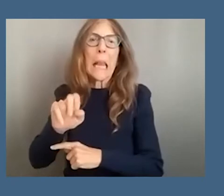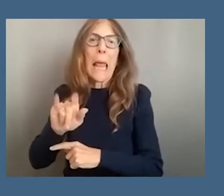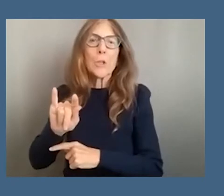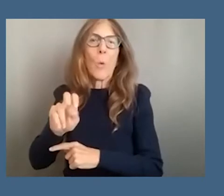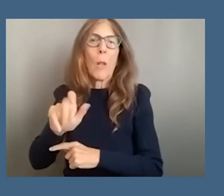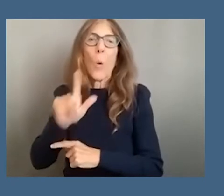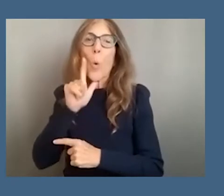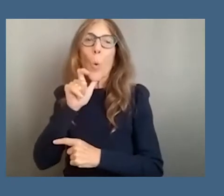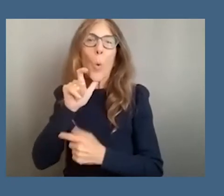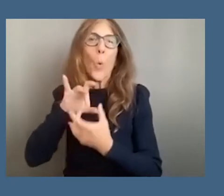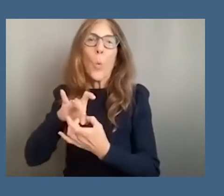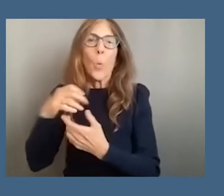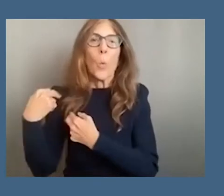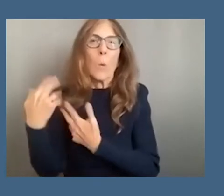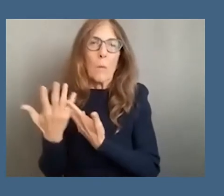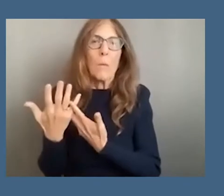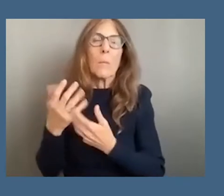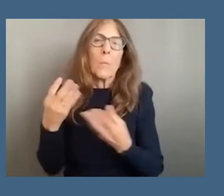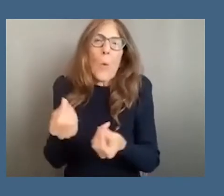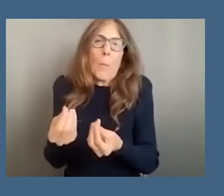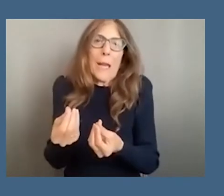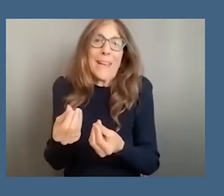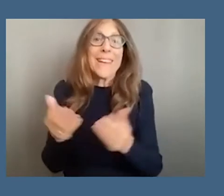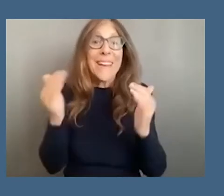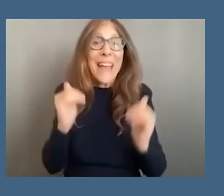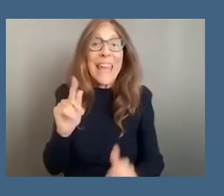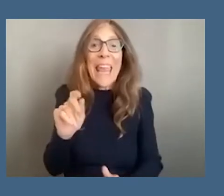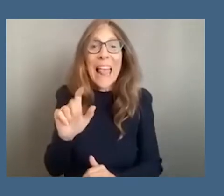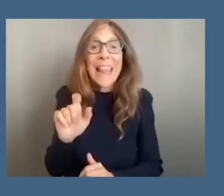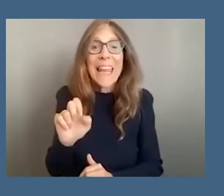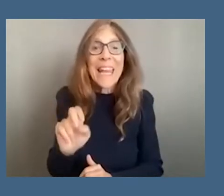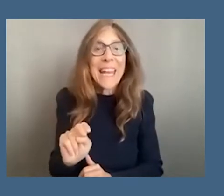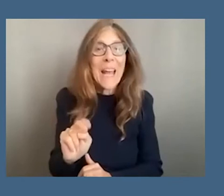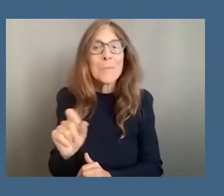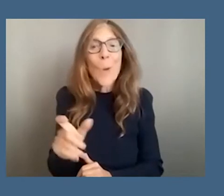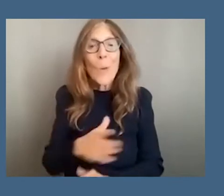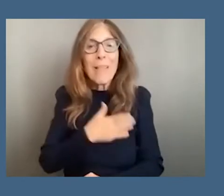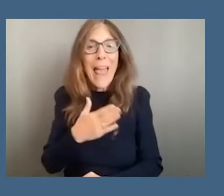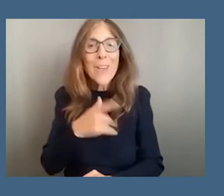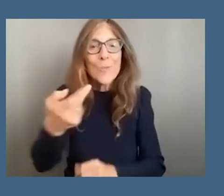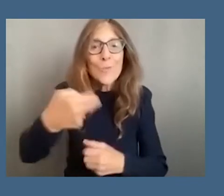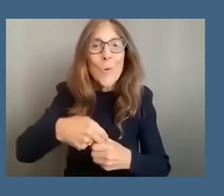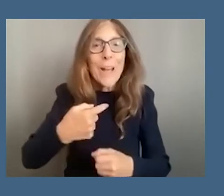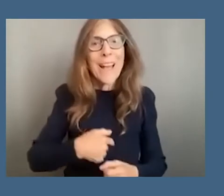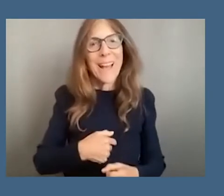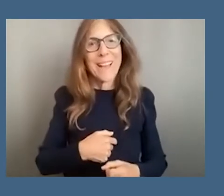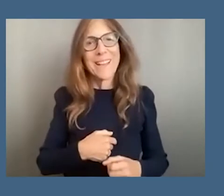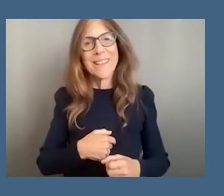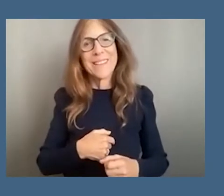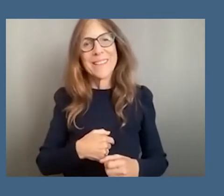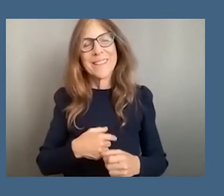happy that you are joining us kellen hawksworth uh who was brought to my attention by the very um